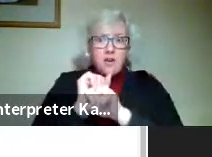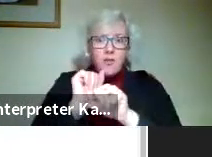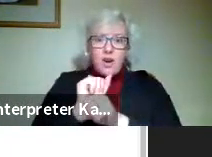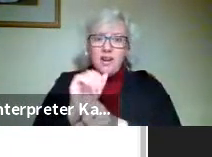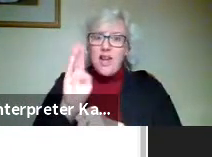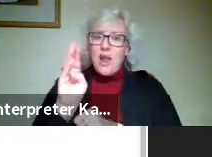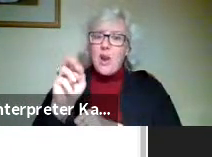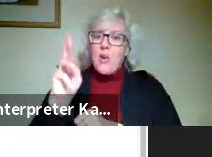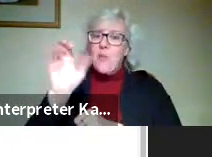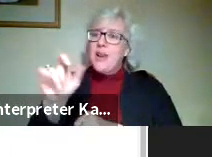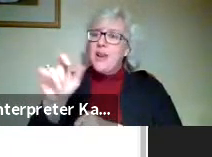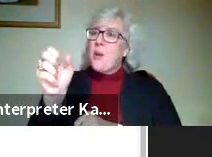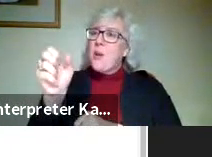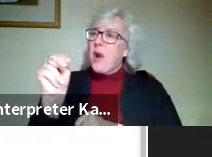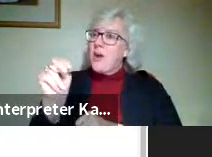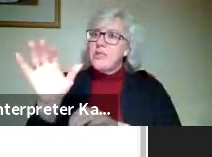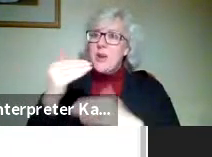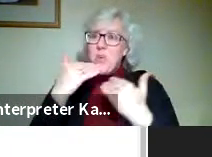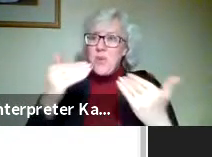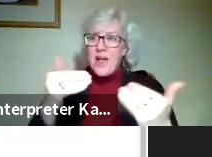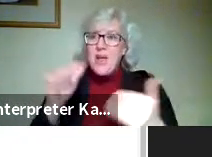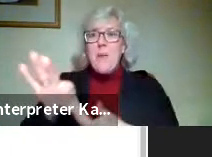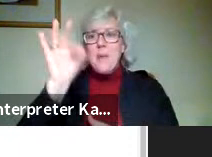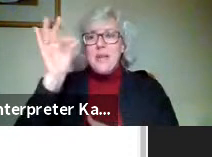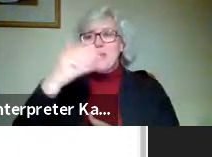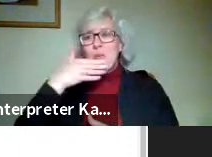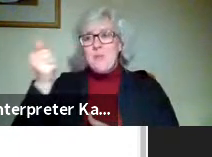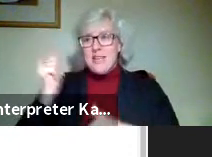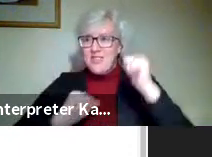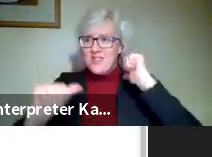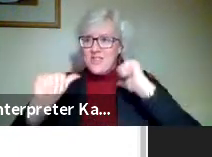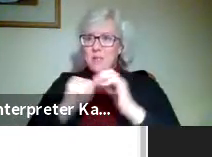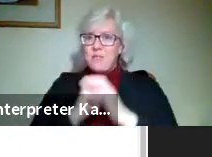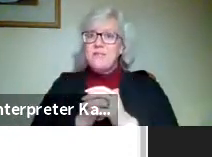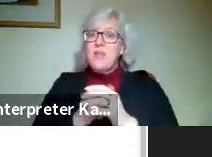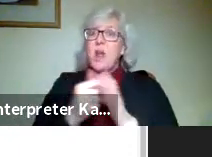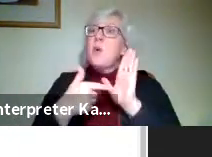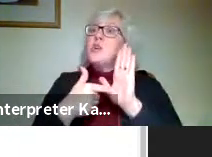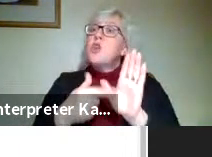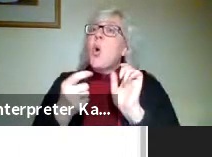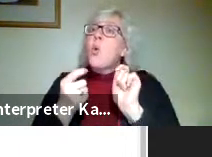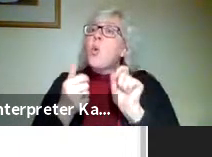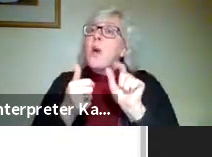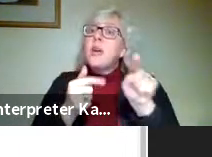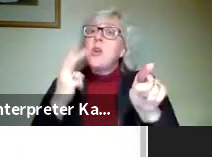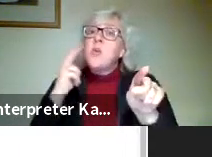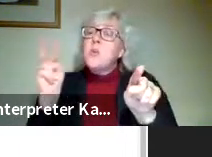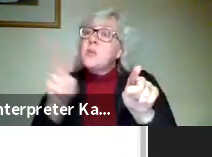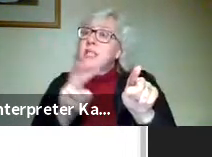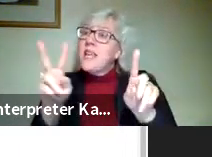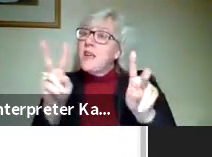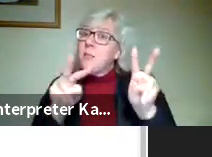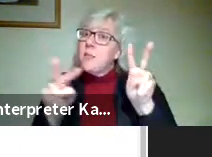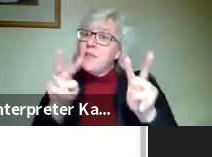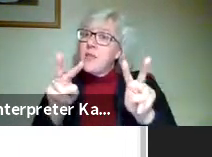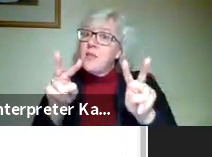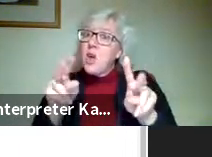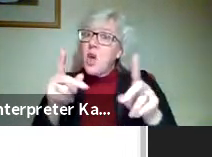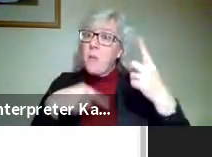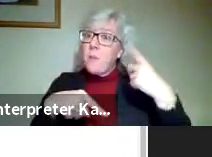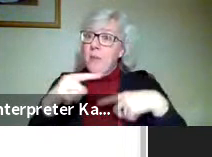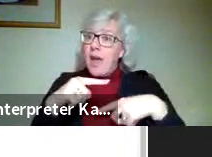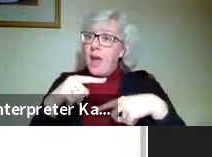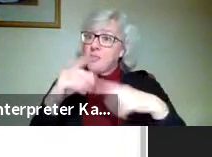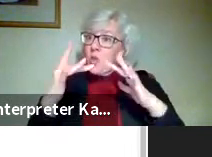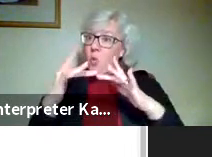did it well and the judges have picked you as best of show. I also want to point out real quickly to the viewing crowd out there if you go back to our